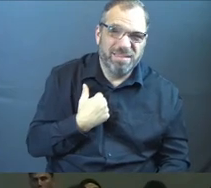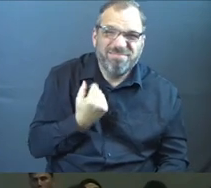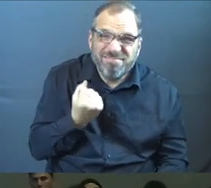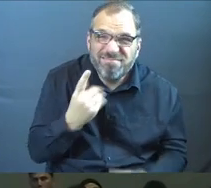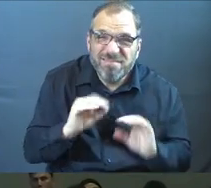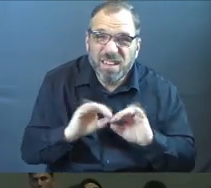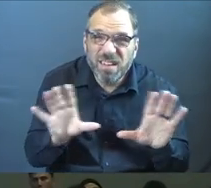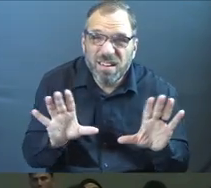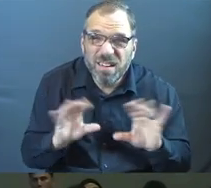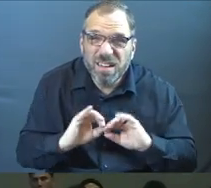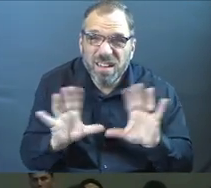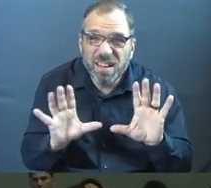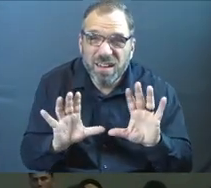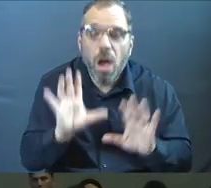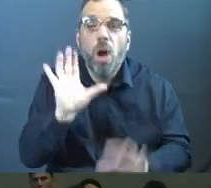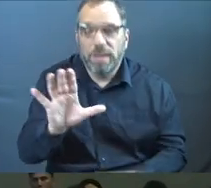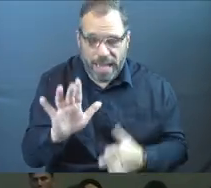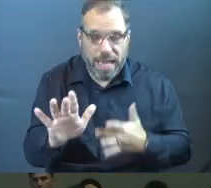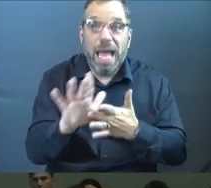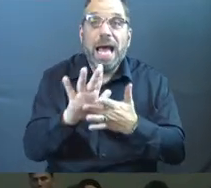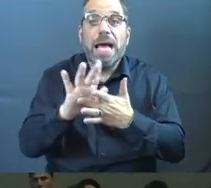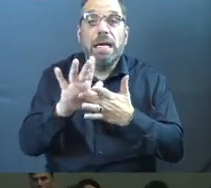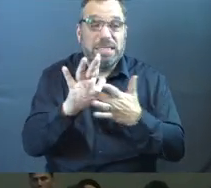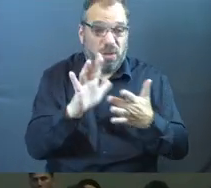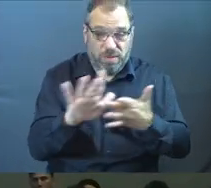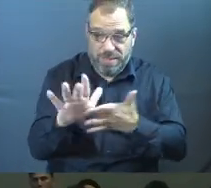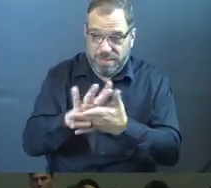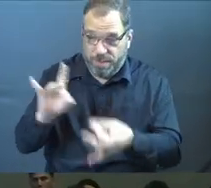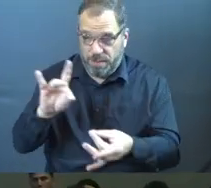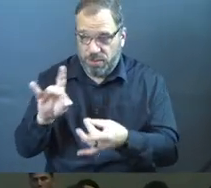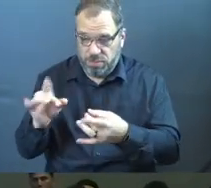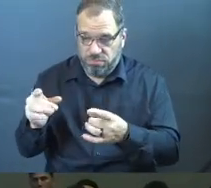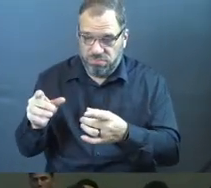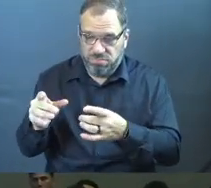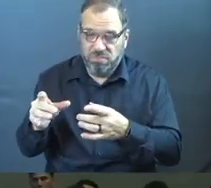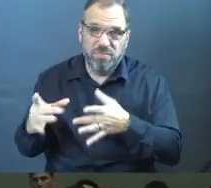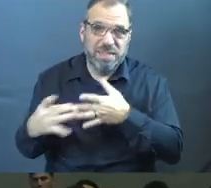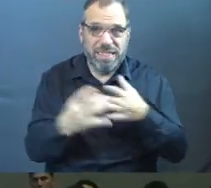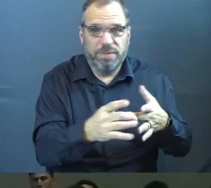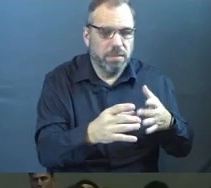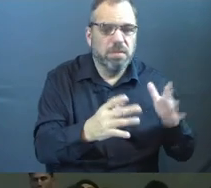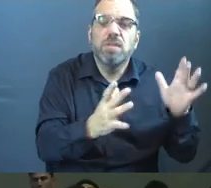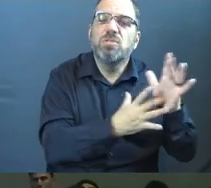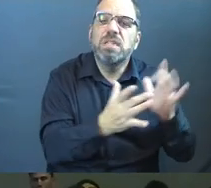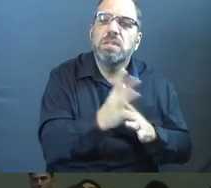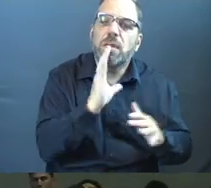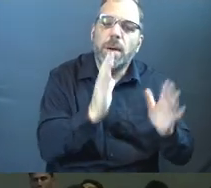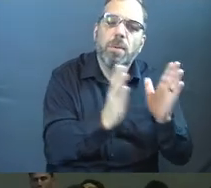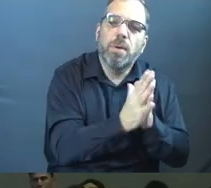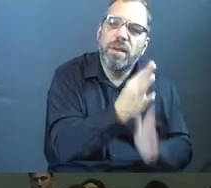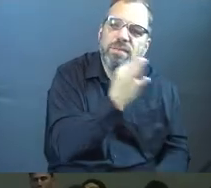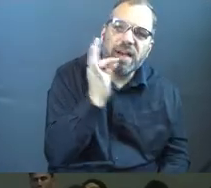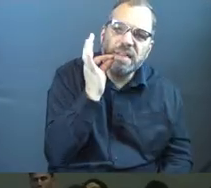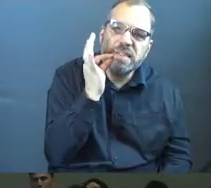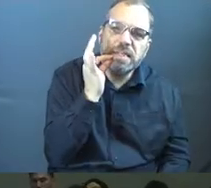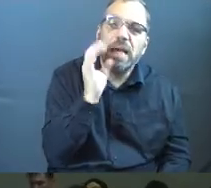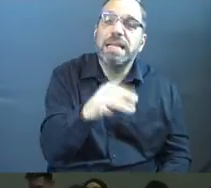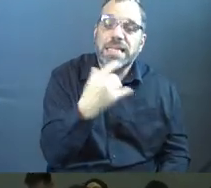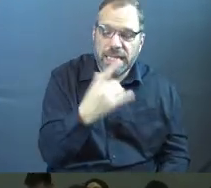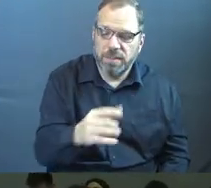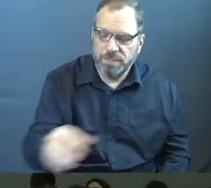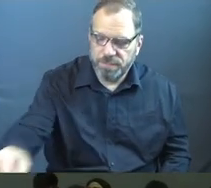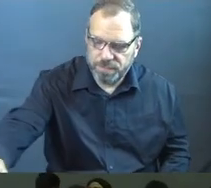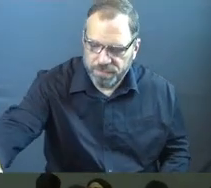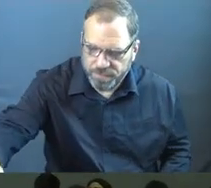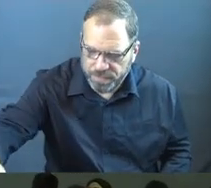Does that make sense today, church? So we leave the spiritual and we go to the personal. This is Matthew 6, Jesus talking about prayer and fasting. And this is what he